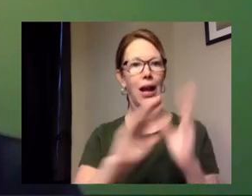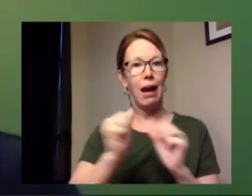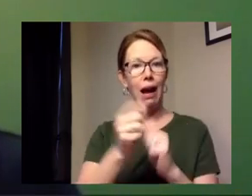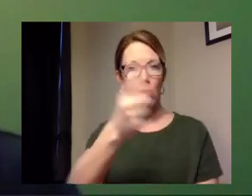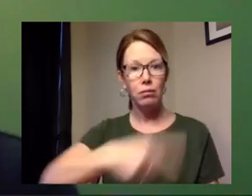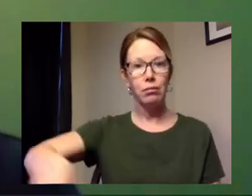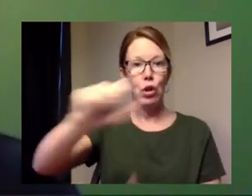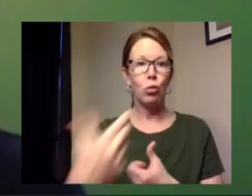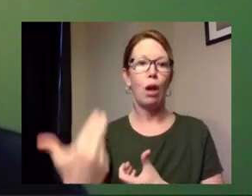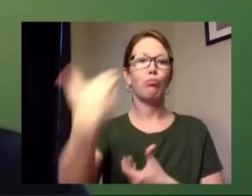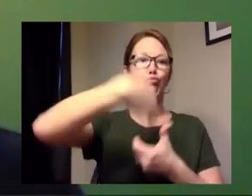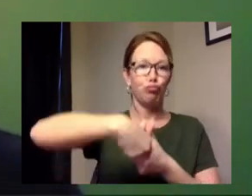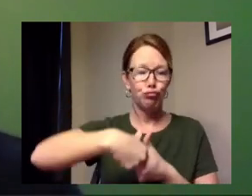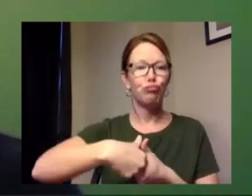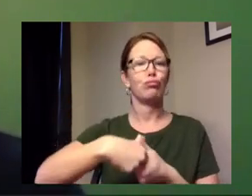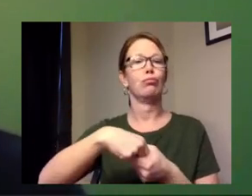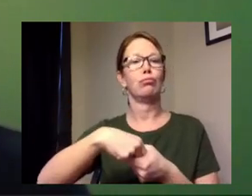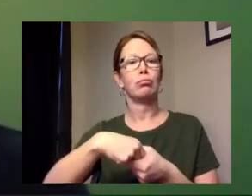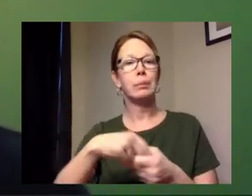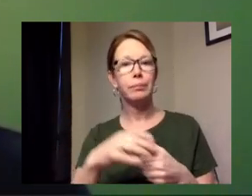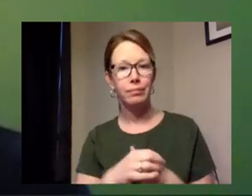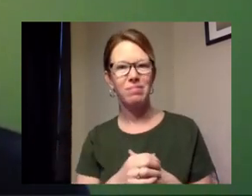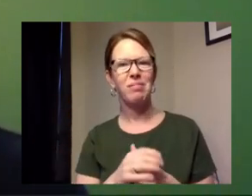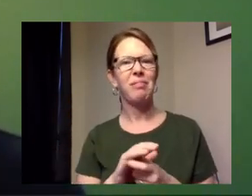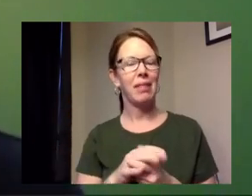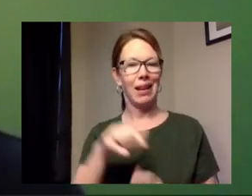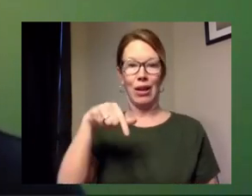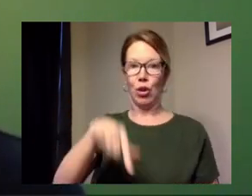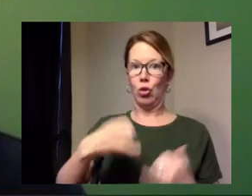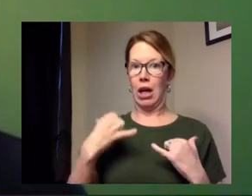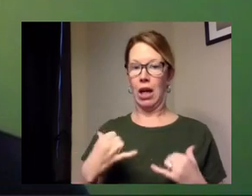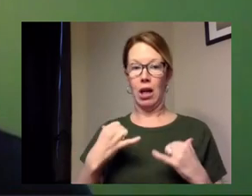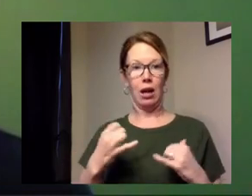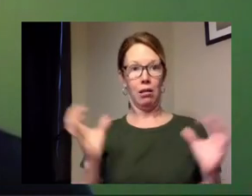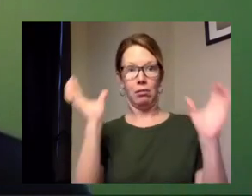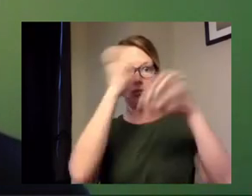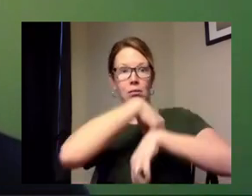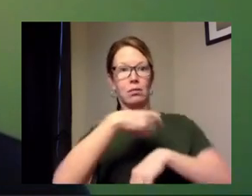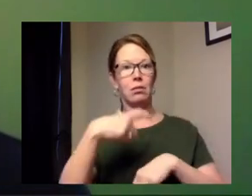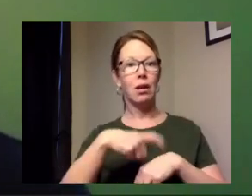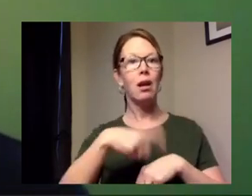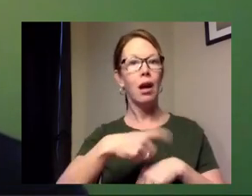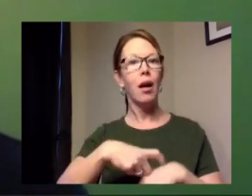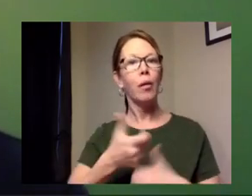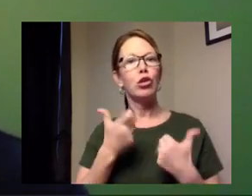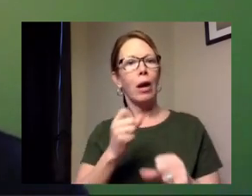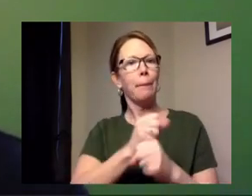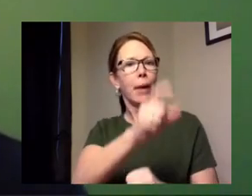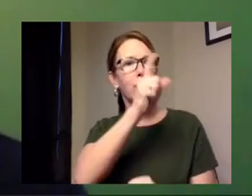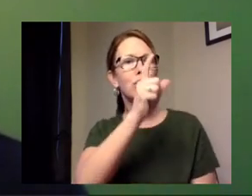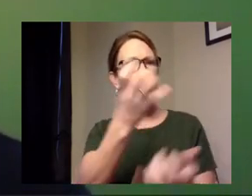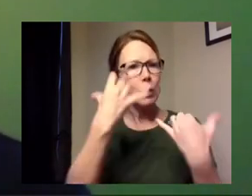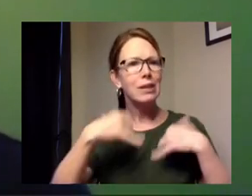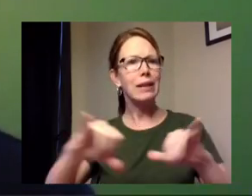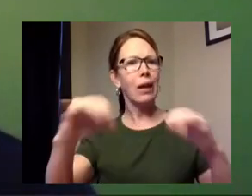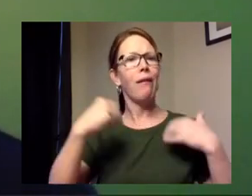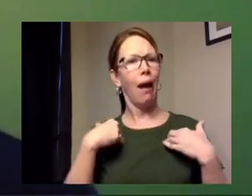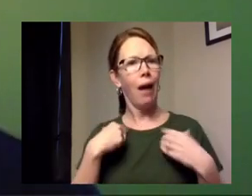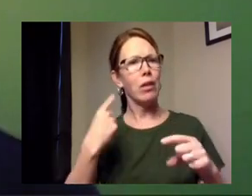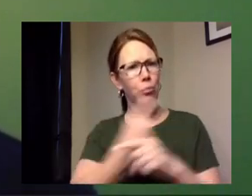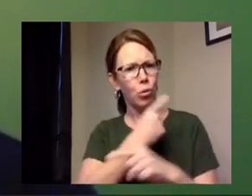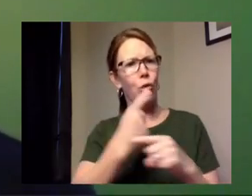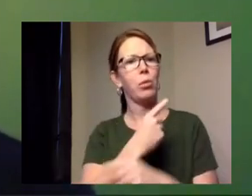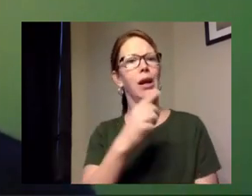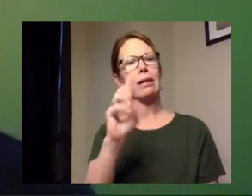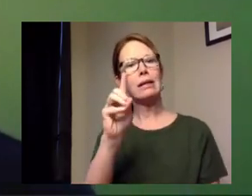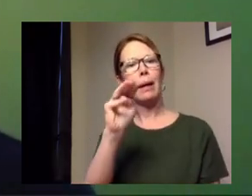provide your input during this unprecedented time we're making every effort to maintain the democratic process and to